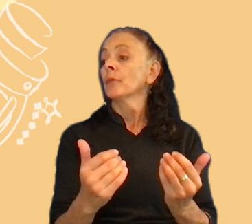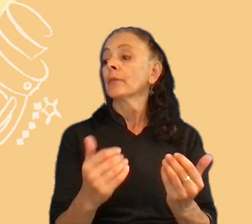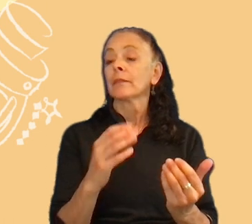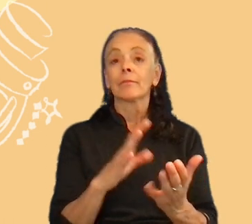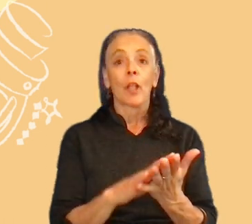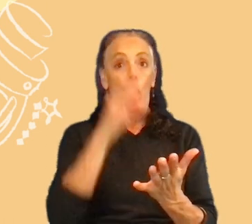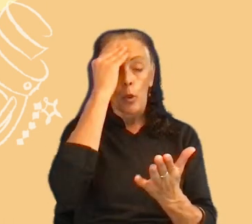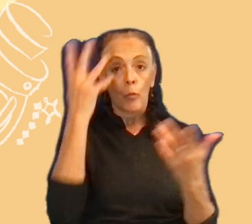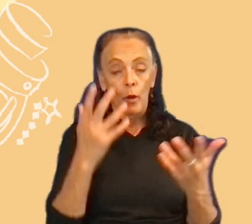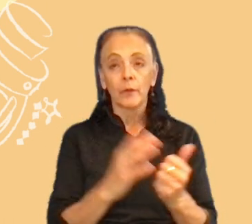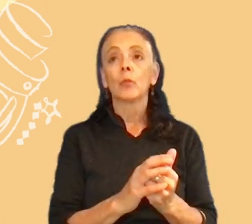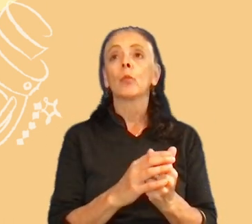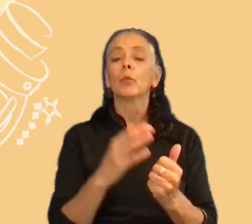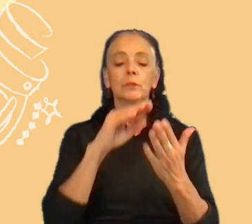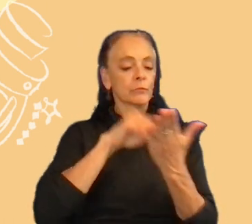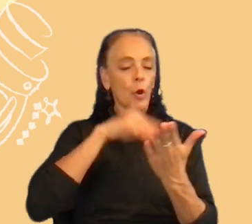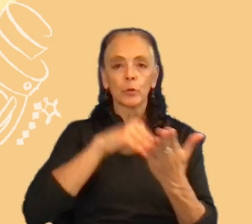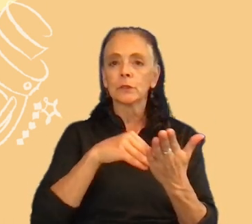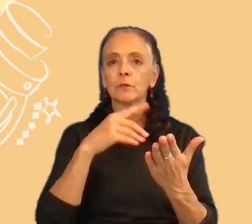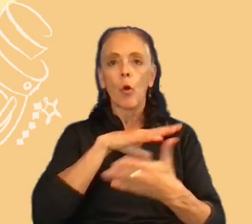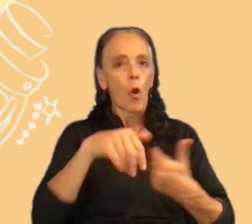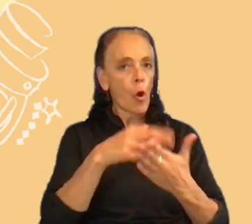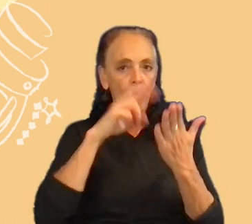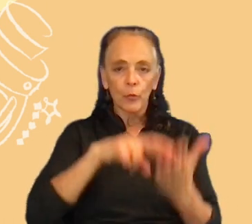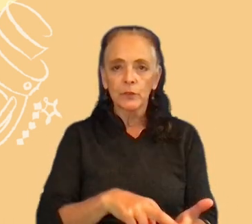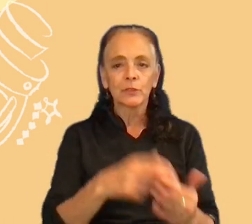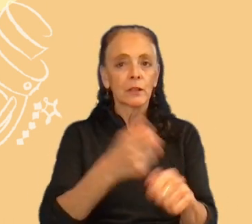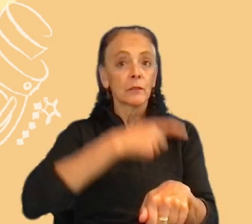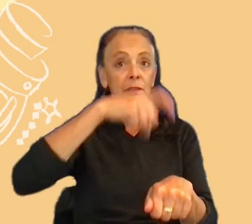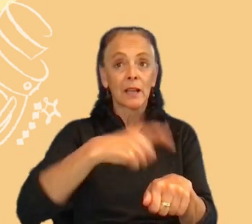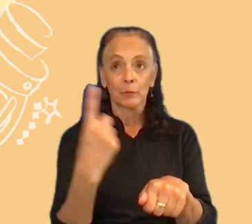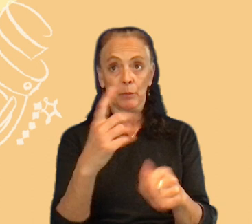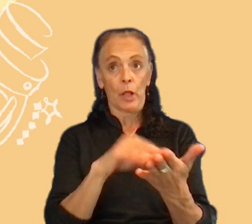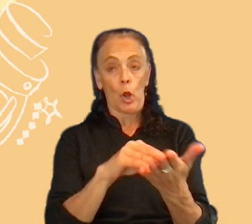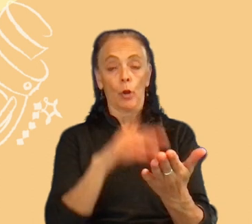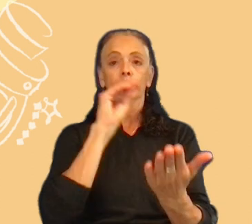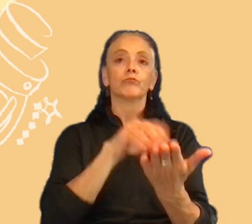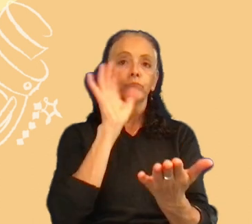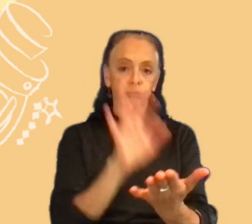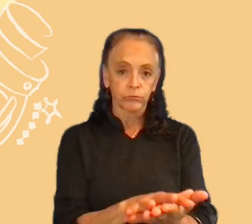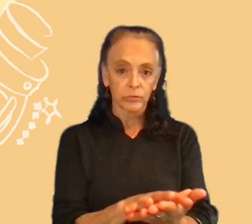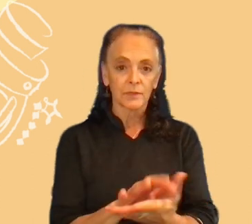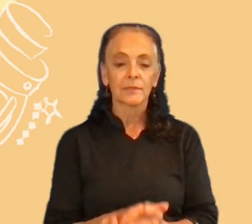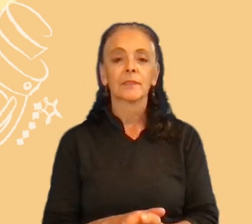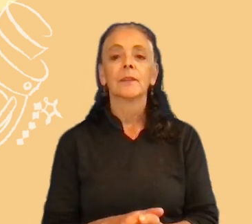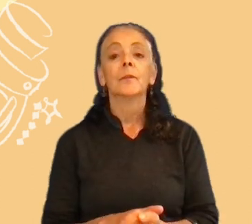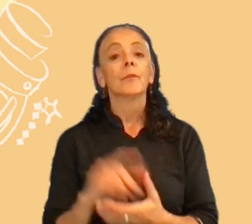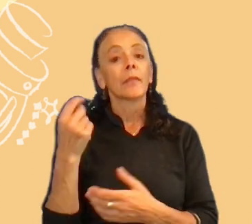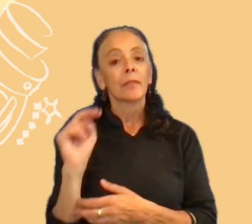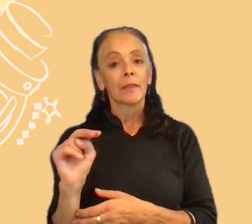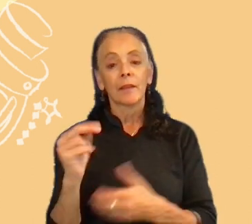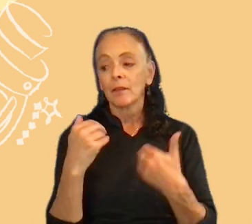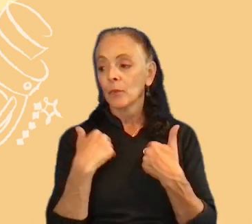personal research. So every time that we had something learned, we would write it down. Then we had a